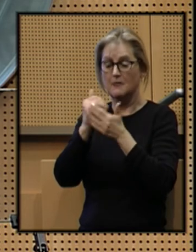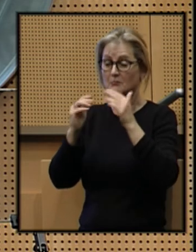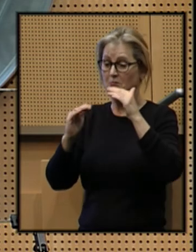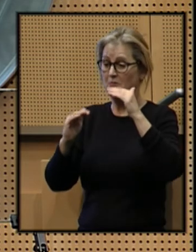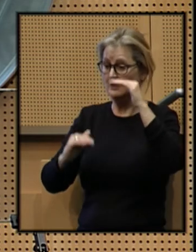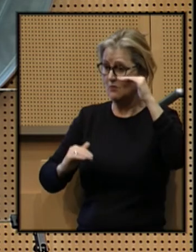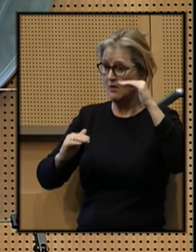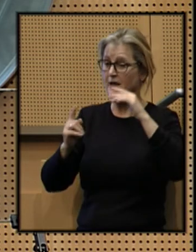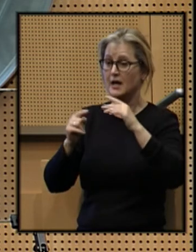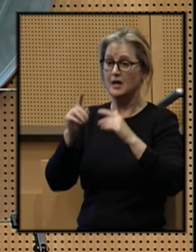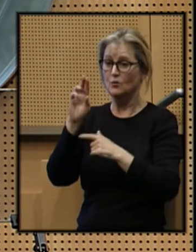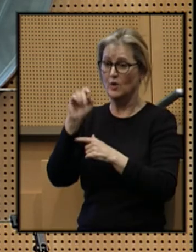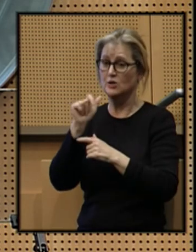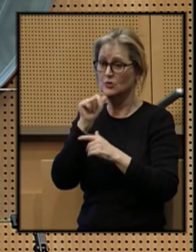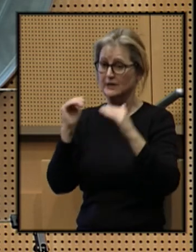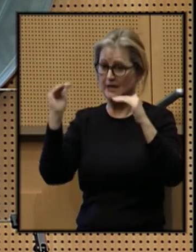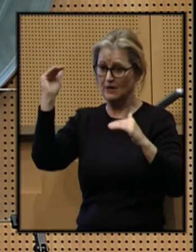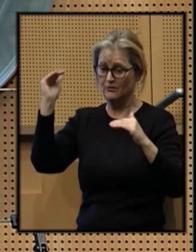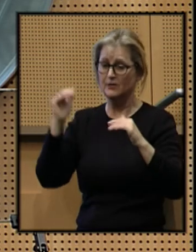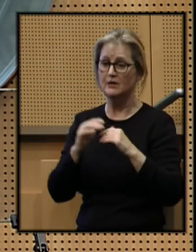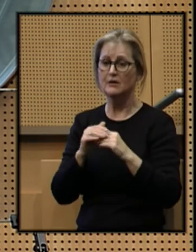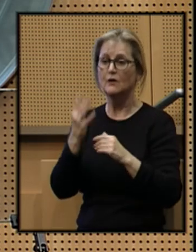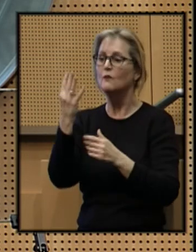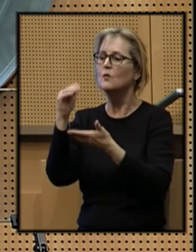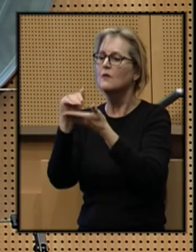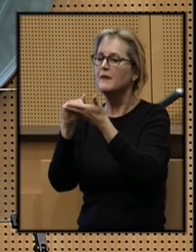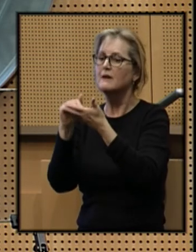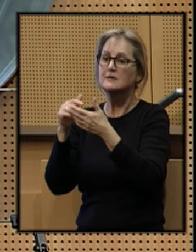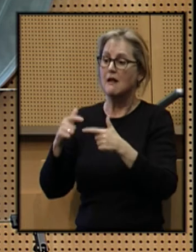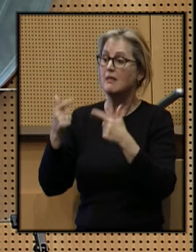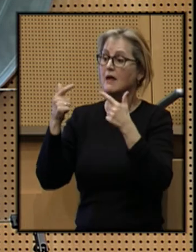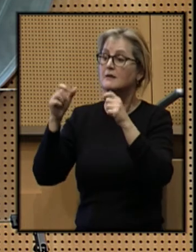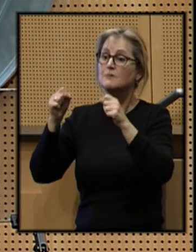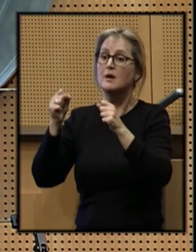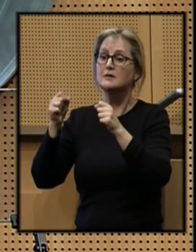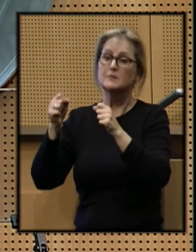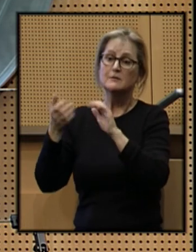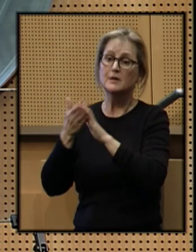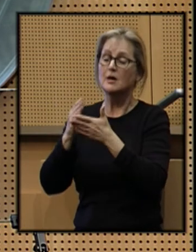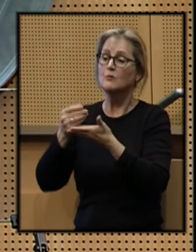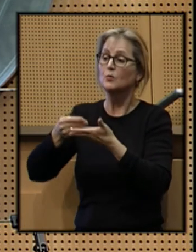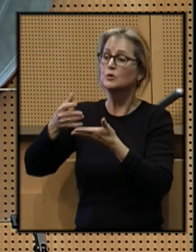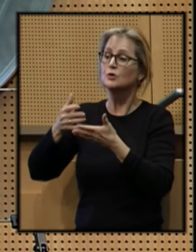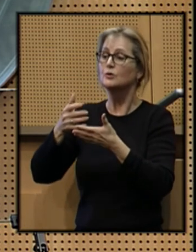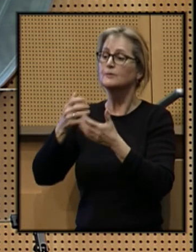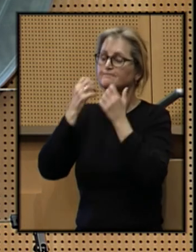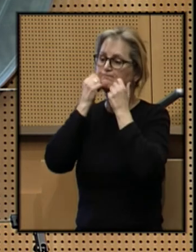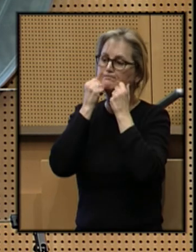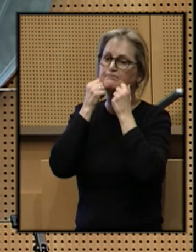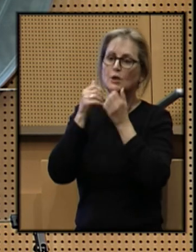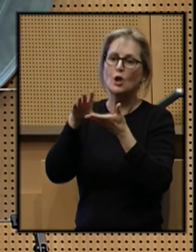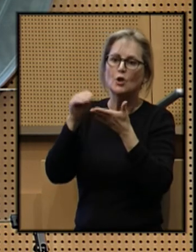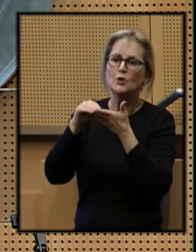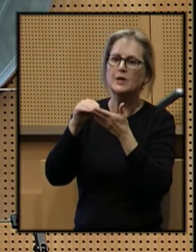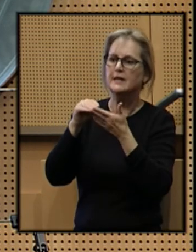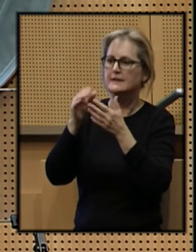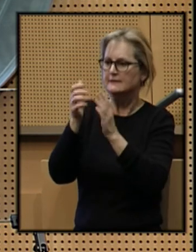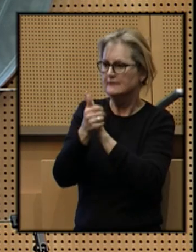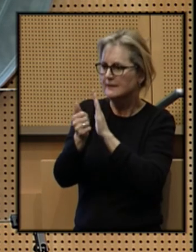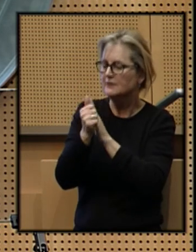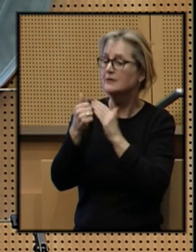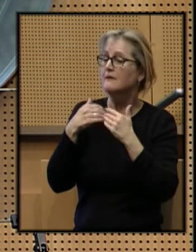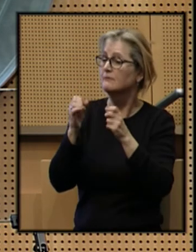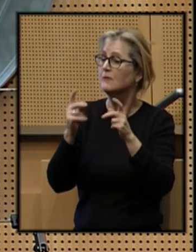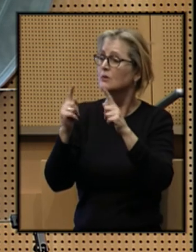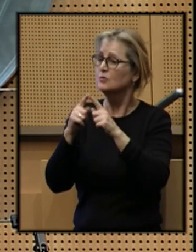and racial inequity. 4,000 lives to be enriched by learning essential skills and having